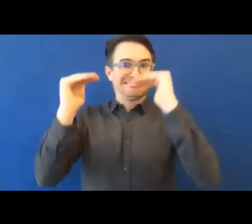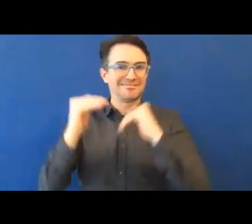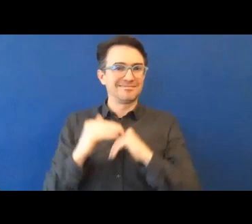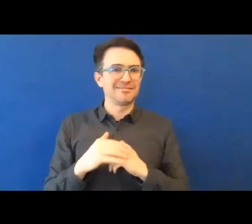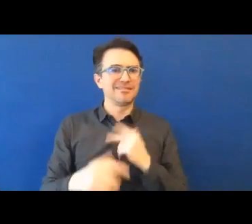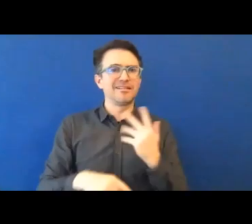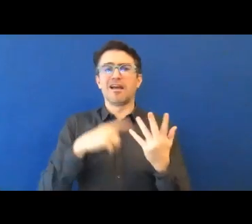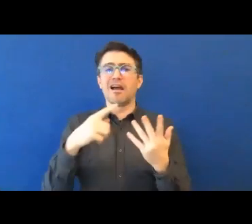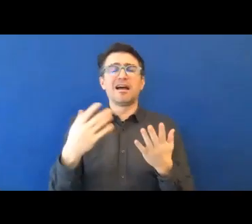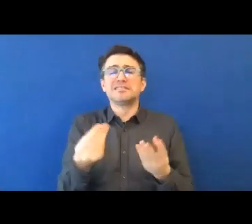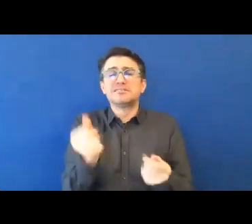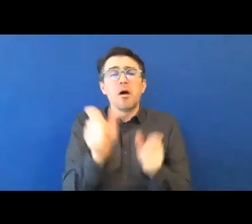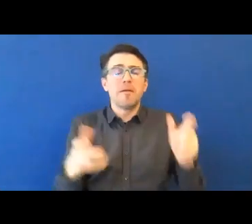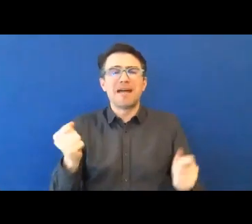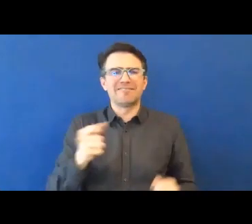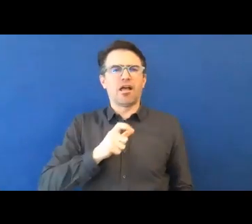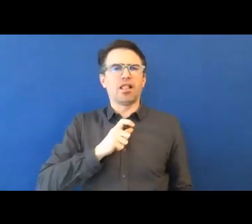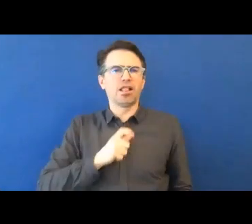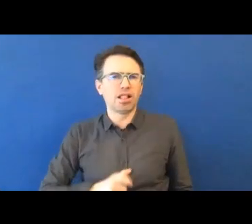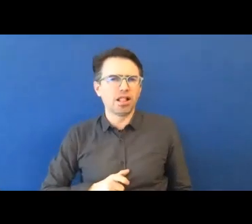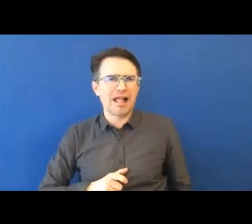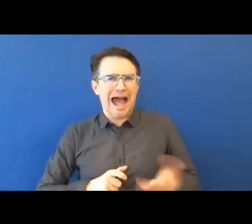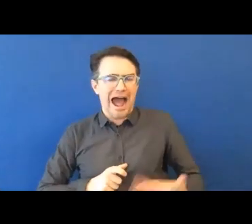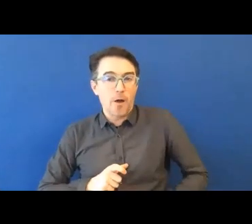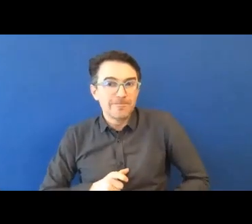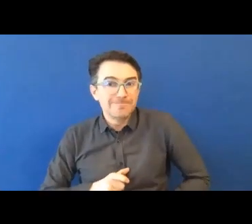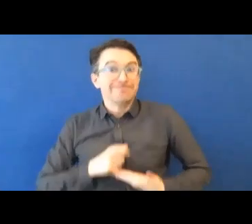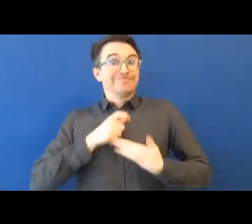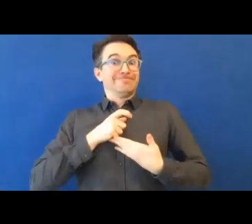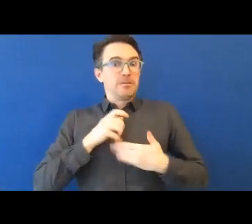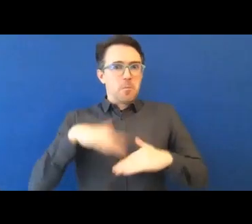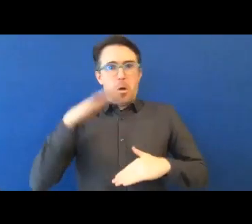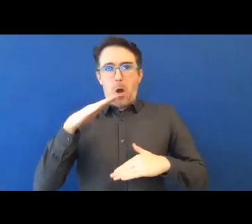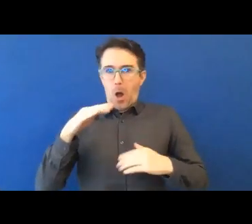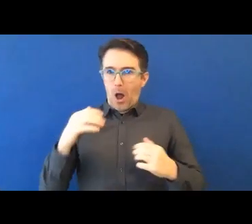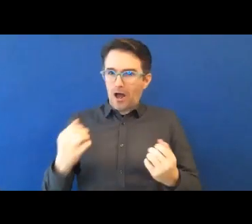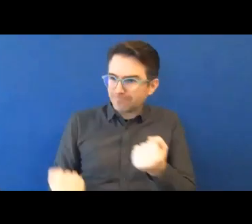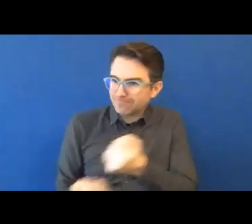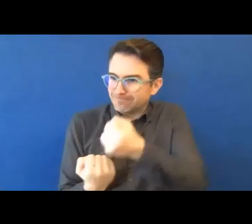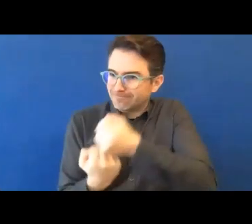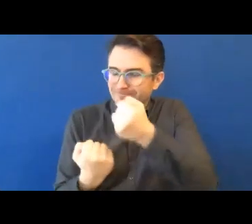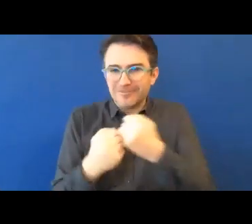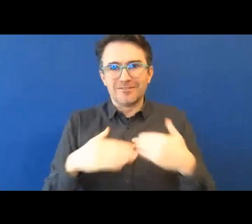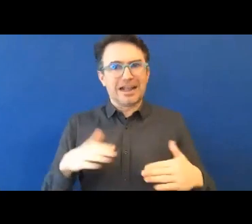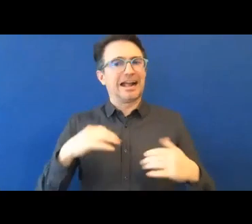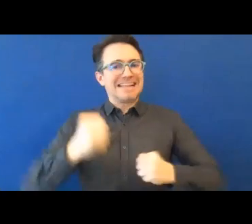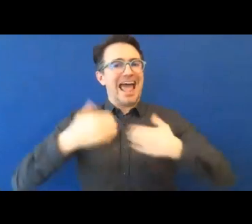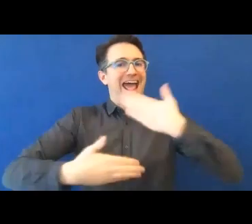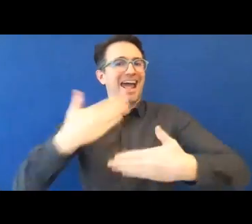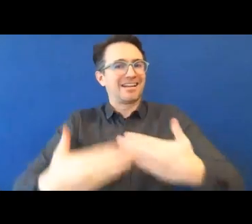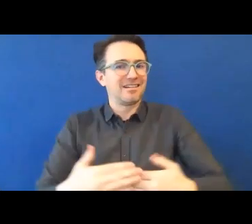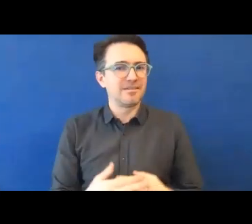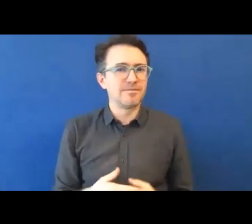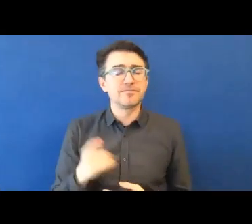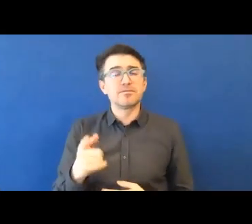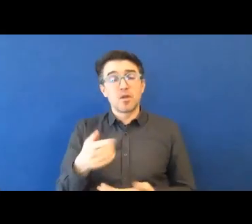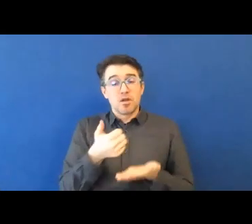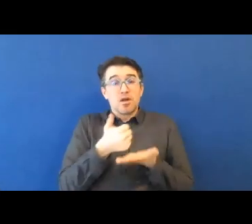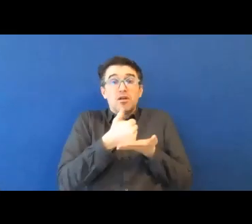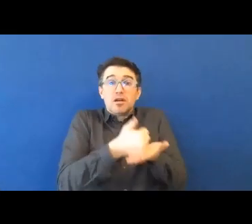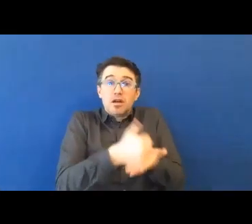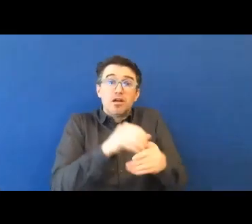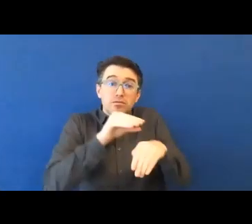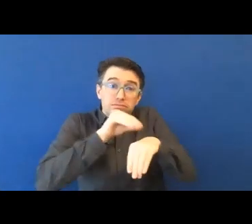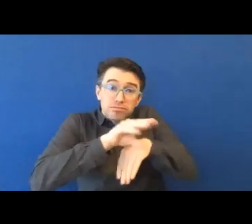your noise, which enhances focus and concentration, being able to organise your desk and your lighting in a